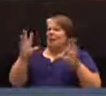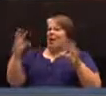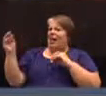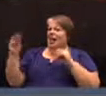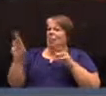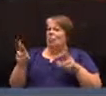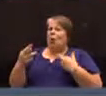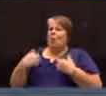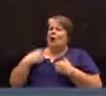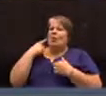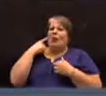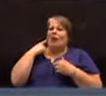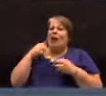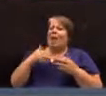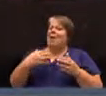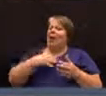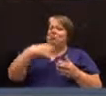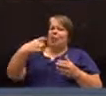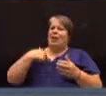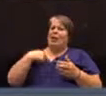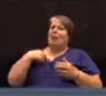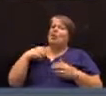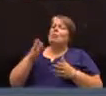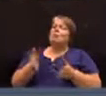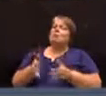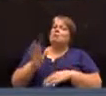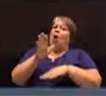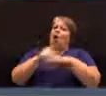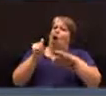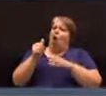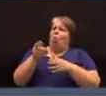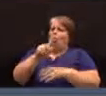I don't hear anybody opposing to this. I'd like to call the question.